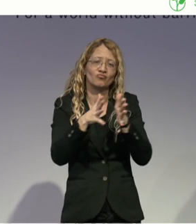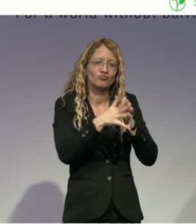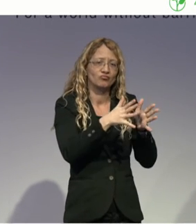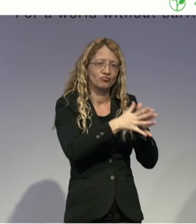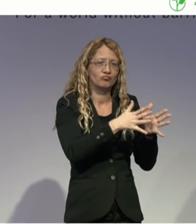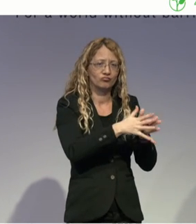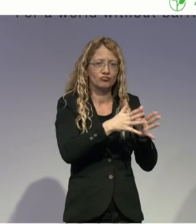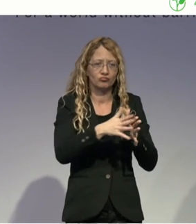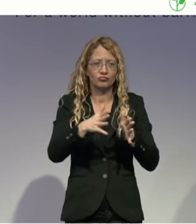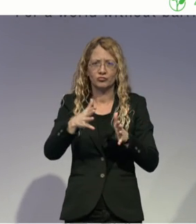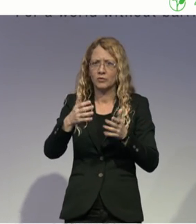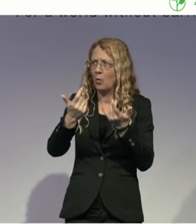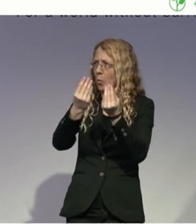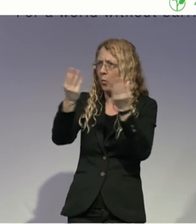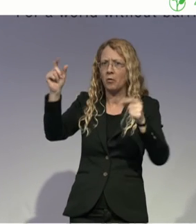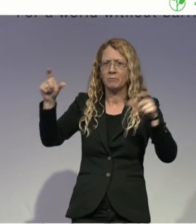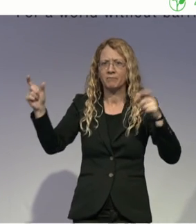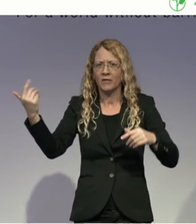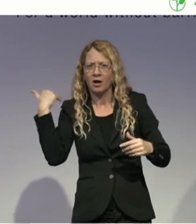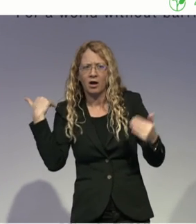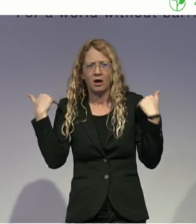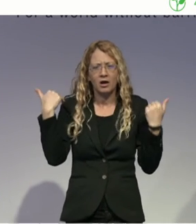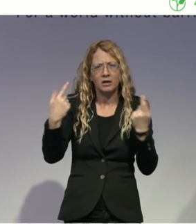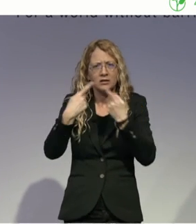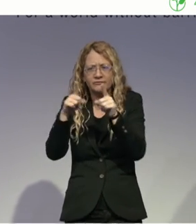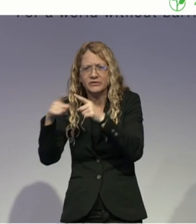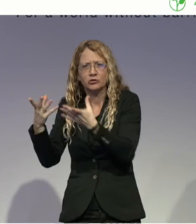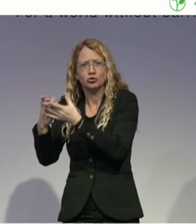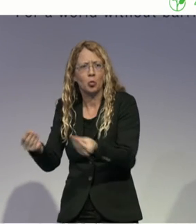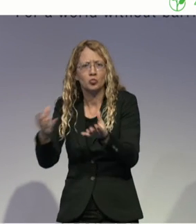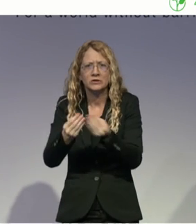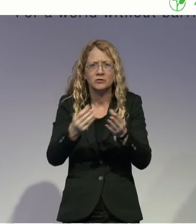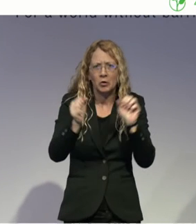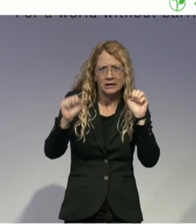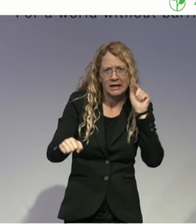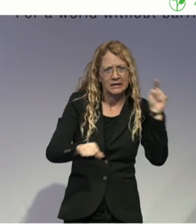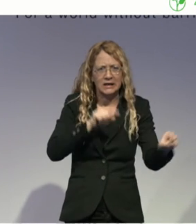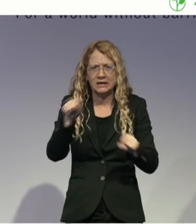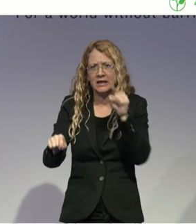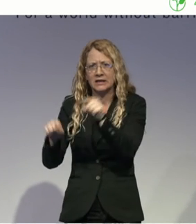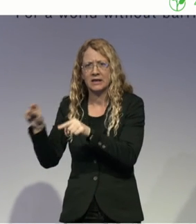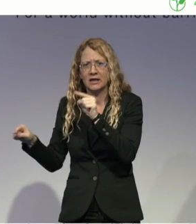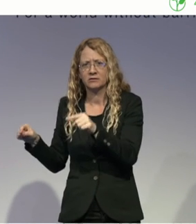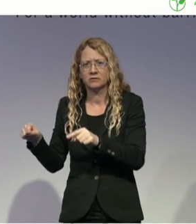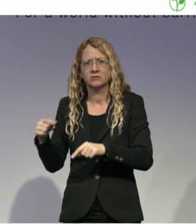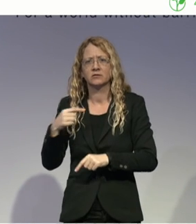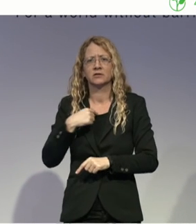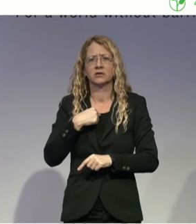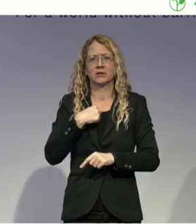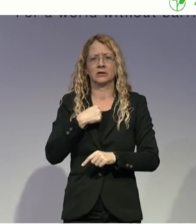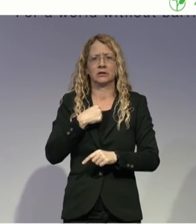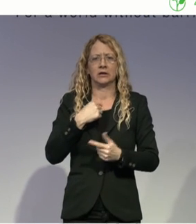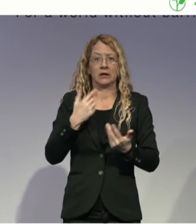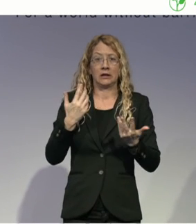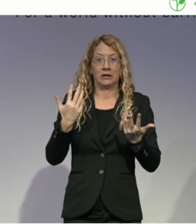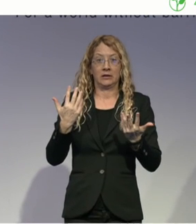how we understood that the problem that we were facing was not only our problem.